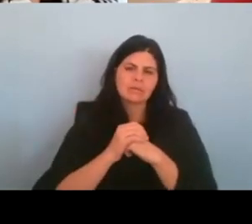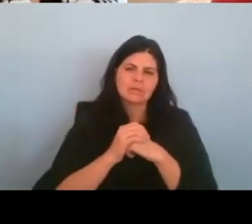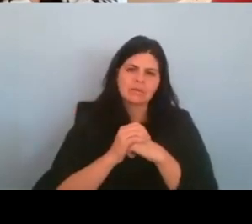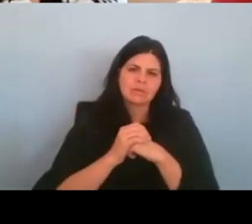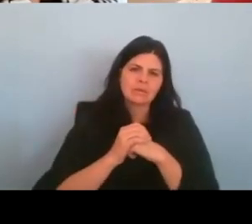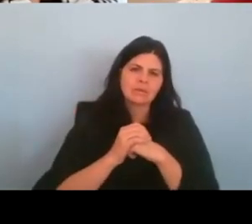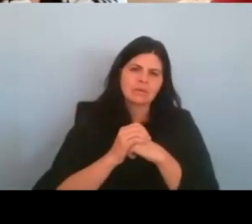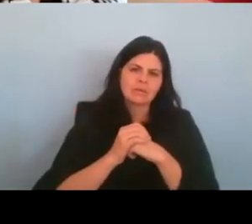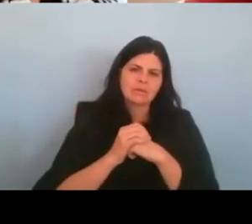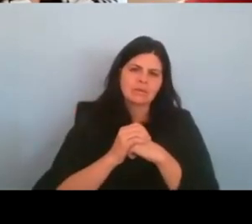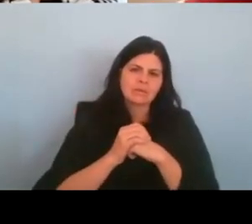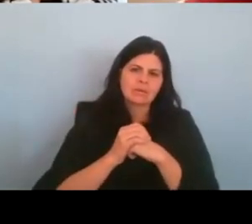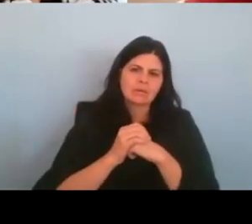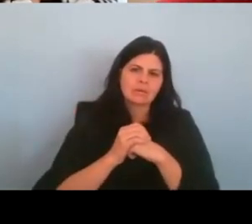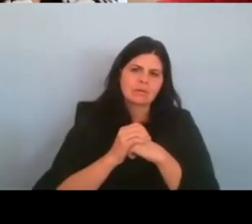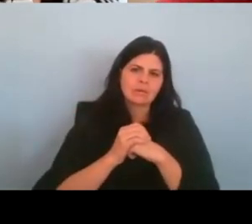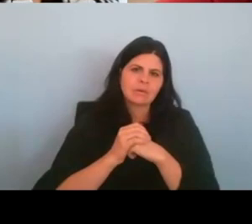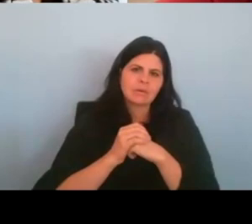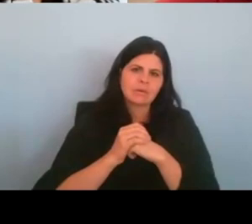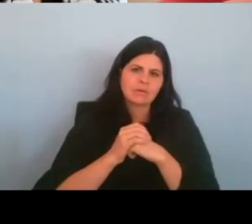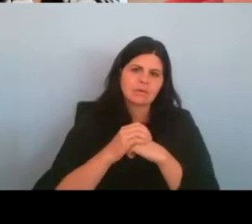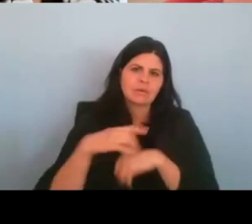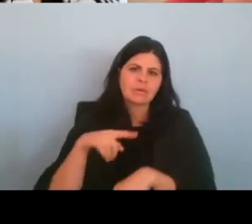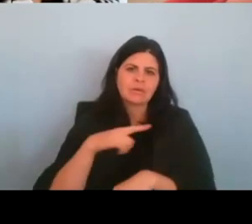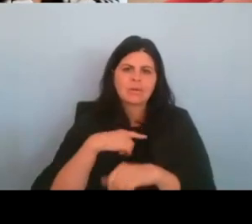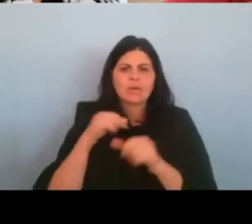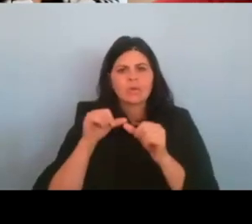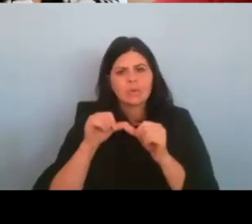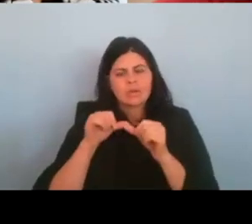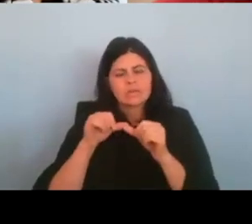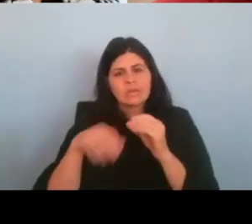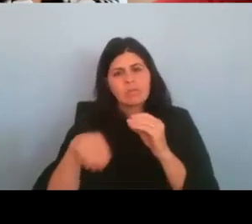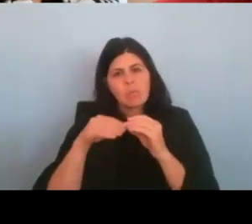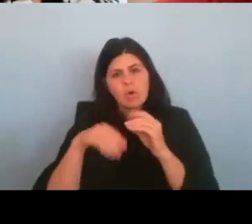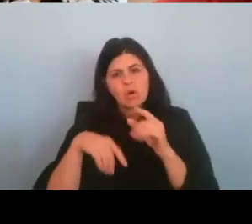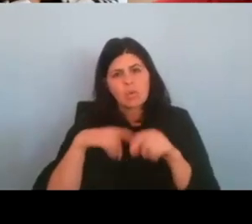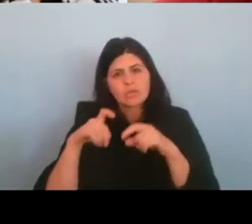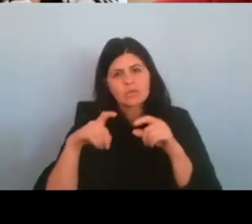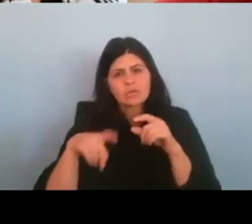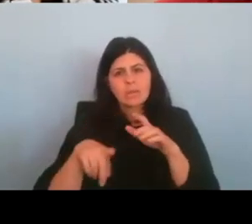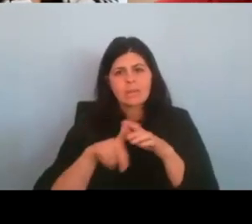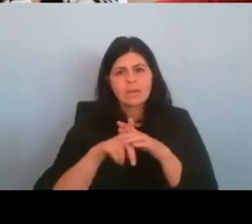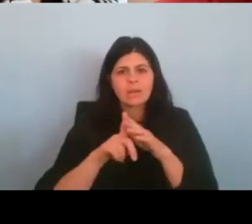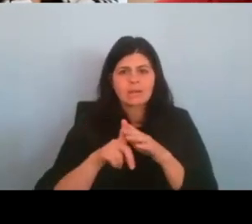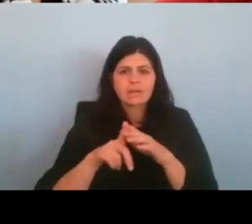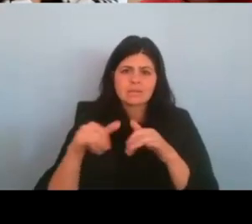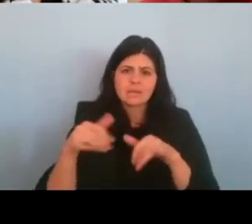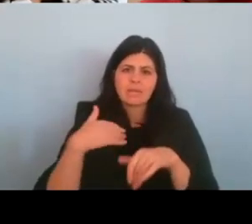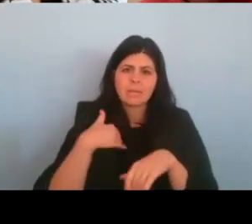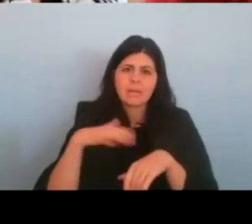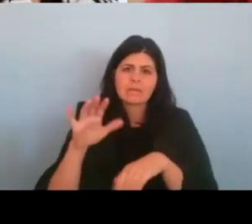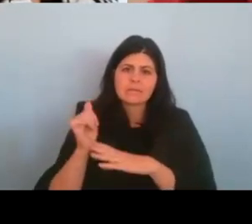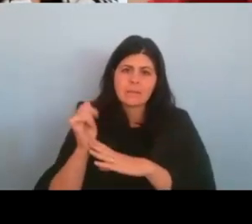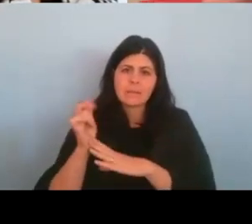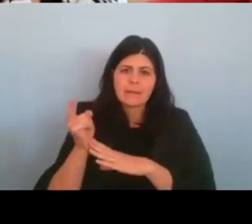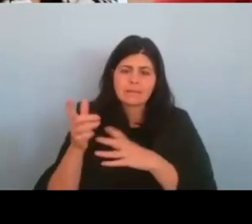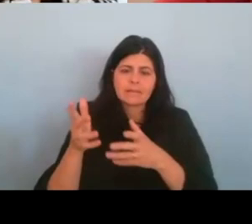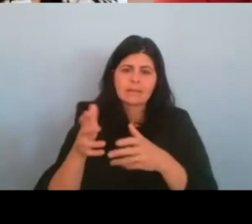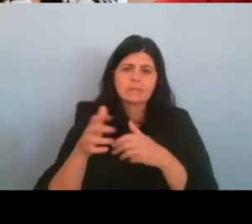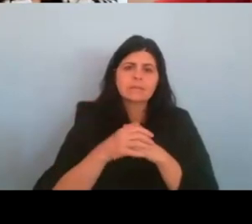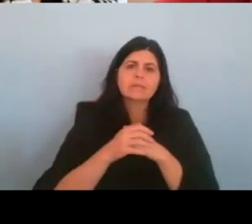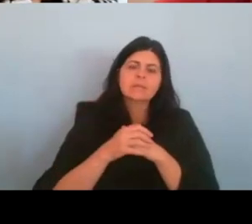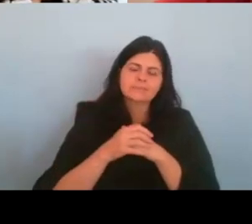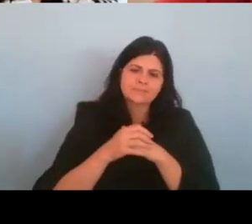We have, we, we constantly have more questions coming in, which is like, which is great. And we still have about 10 more minutes. Um,